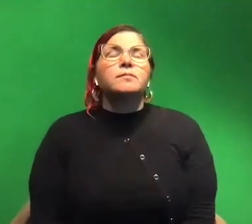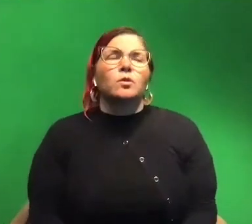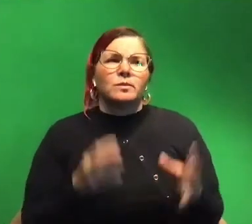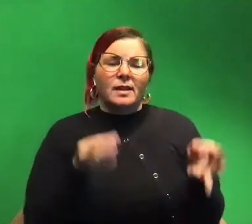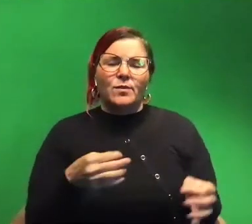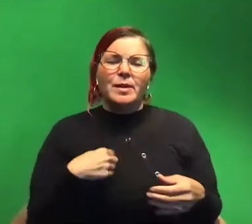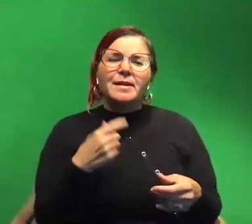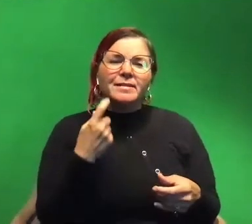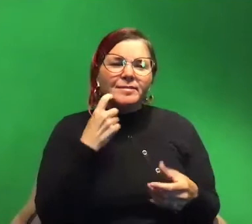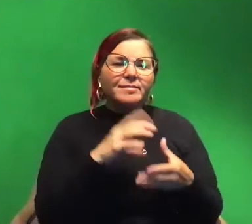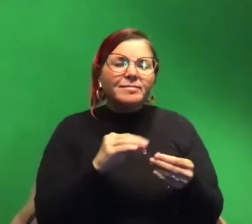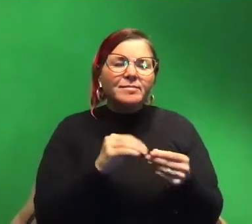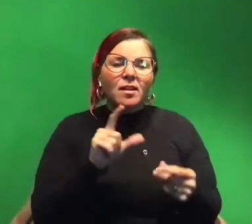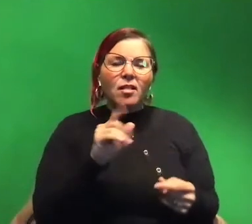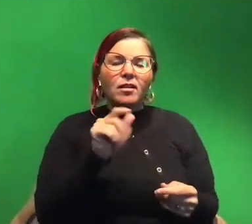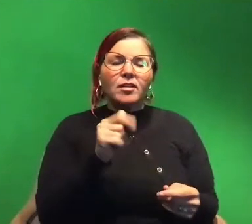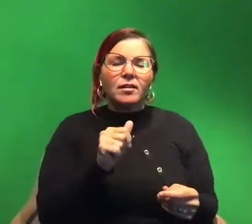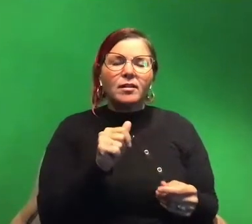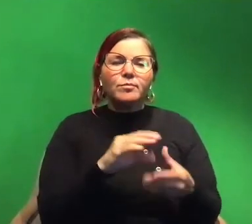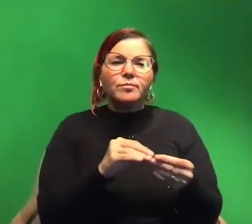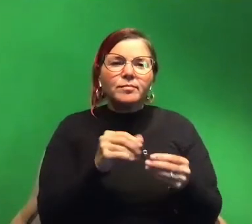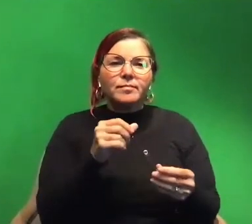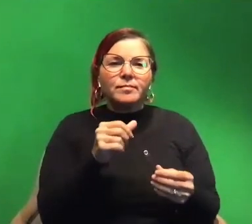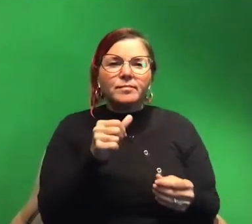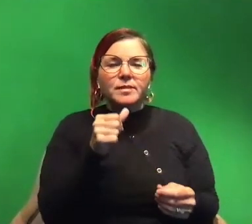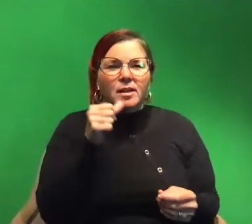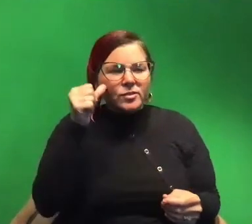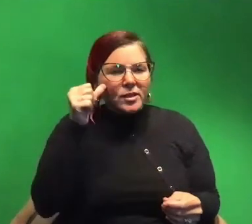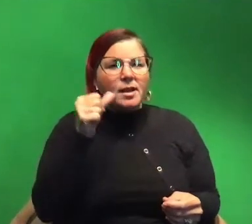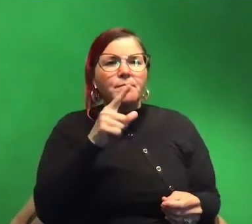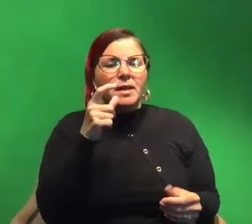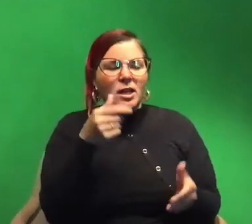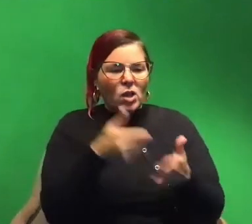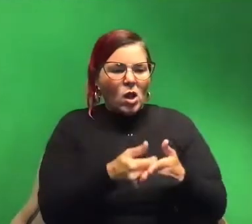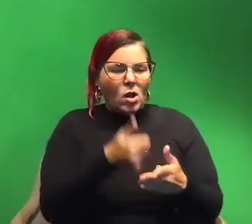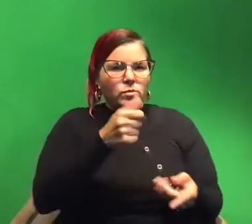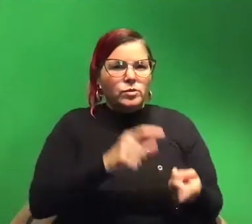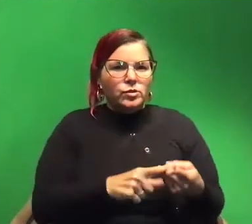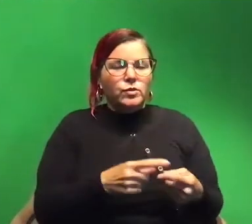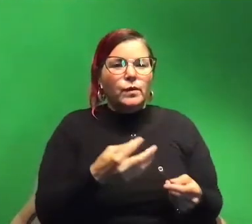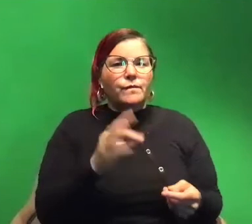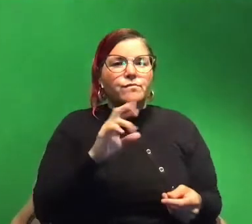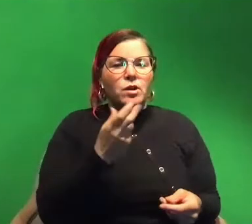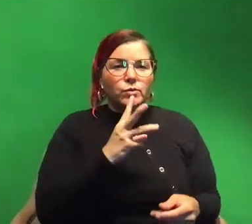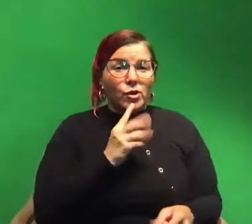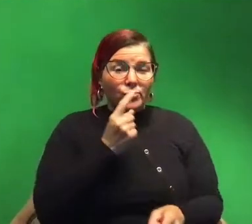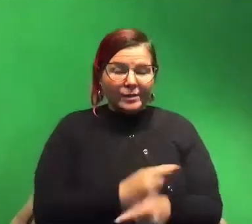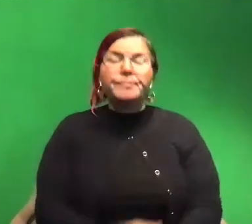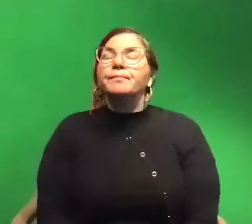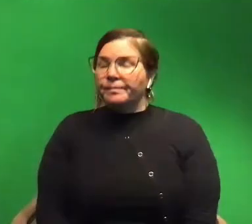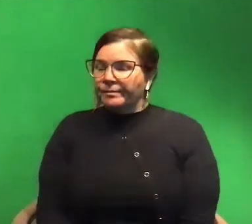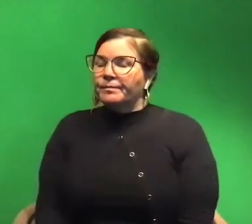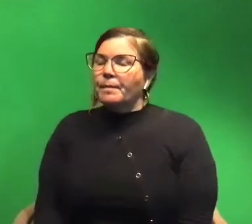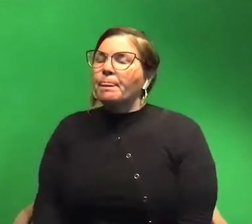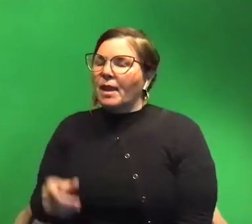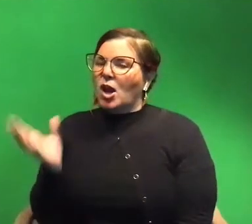mentioned lalaguncula yesterday because they're the squid that go the closest to freshwater. Absolutely yeah so I used to